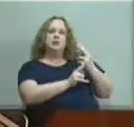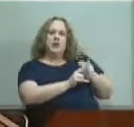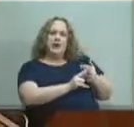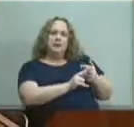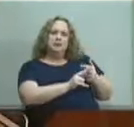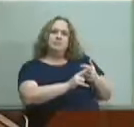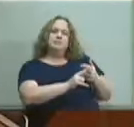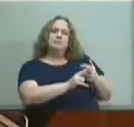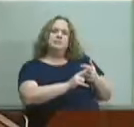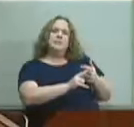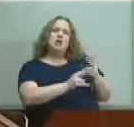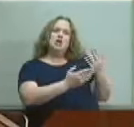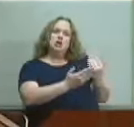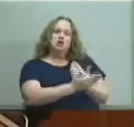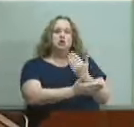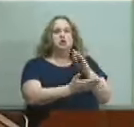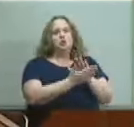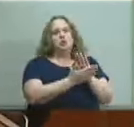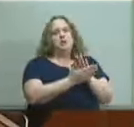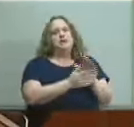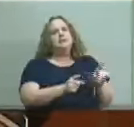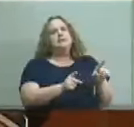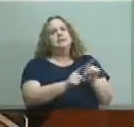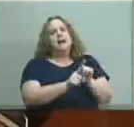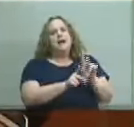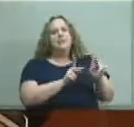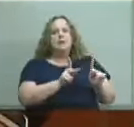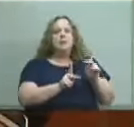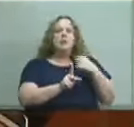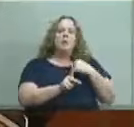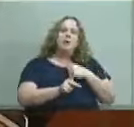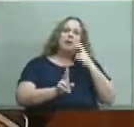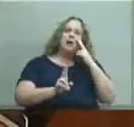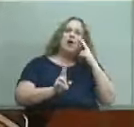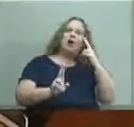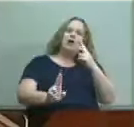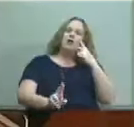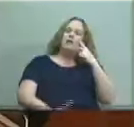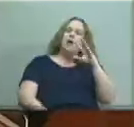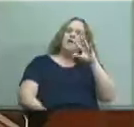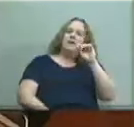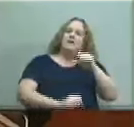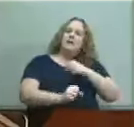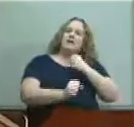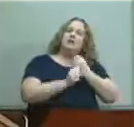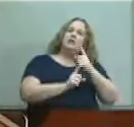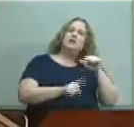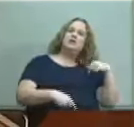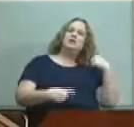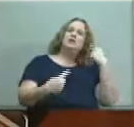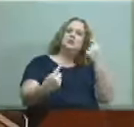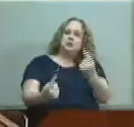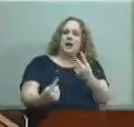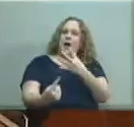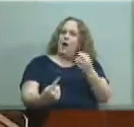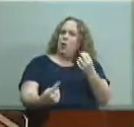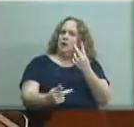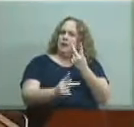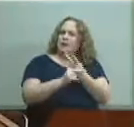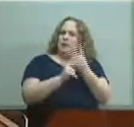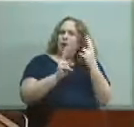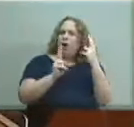same people you've been honoring them for 50 years already and you will going into the future